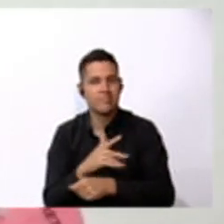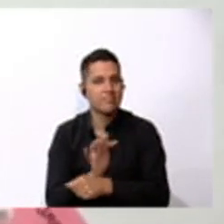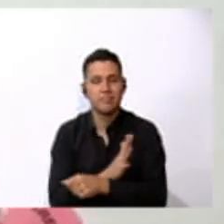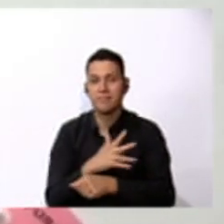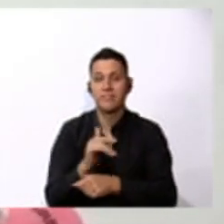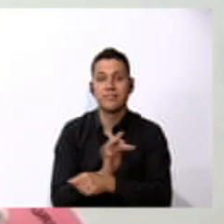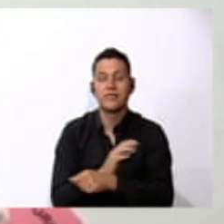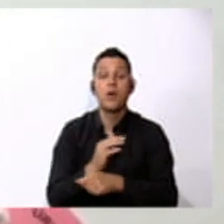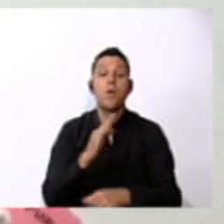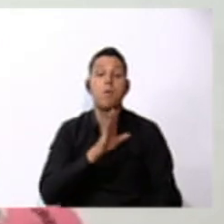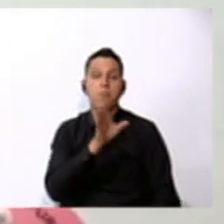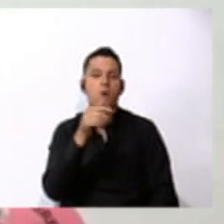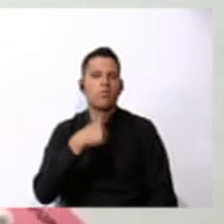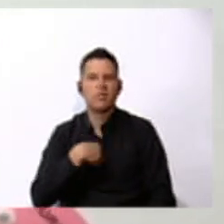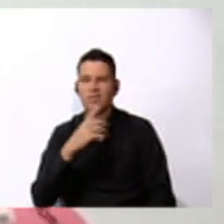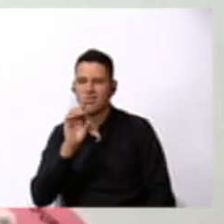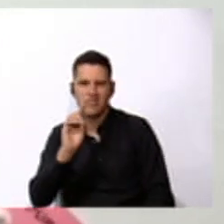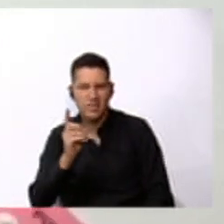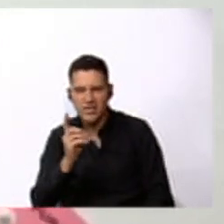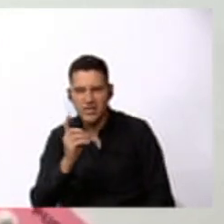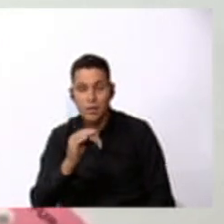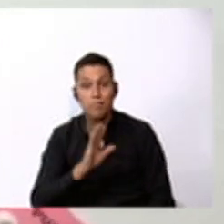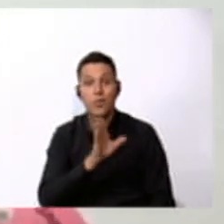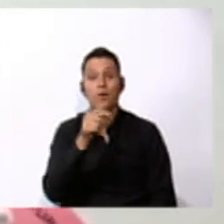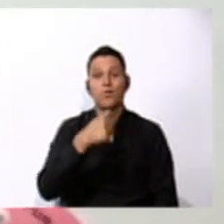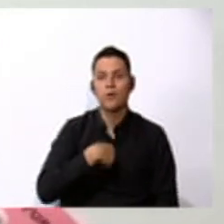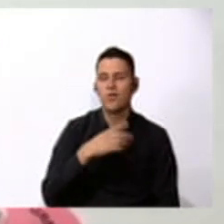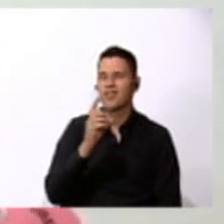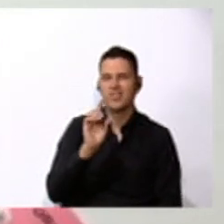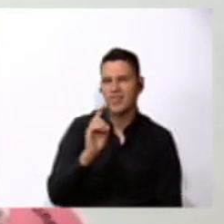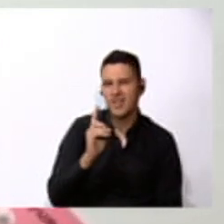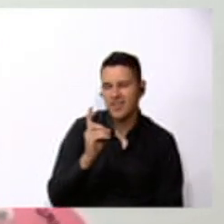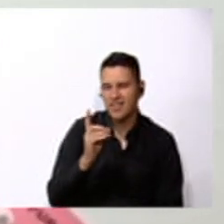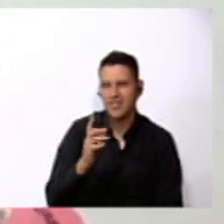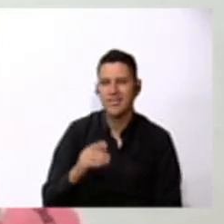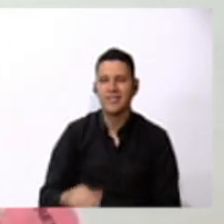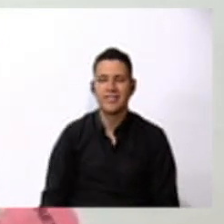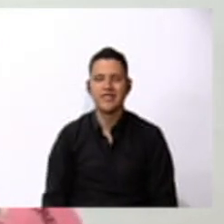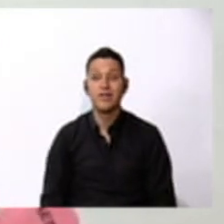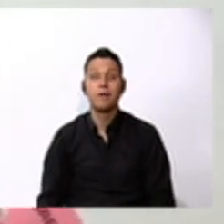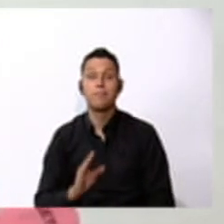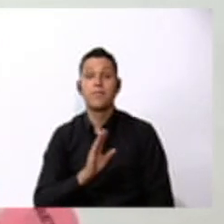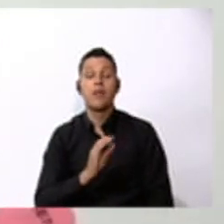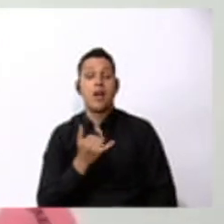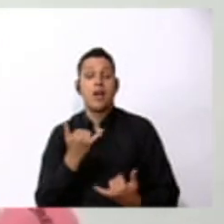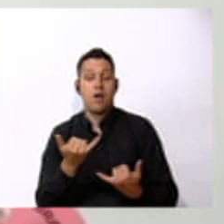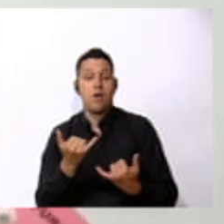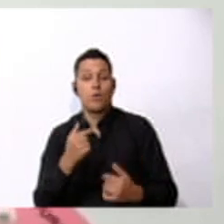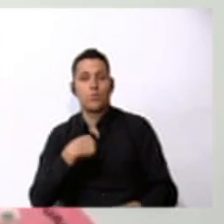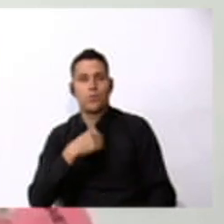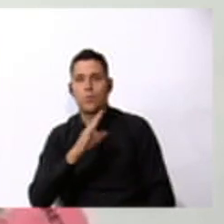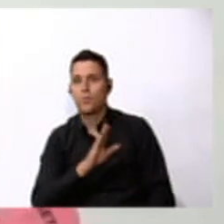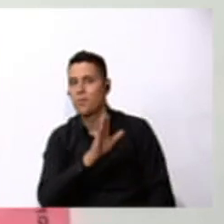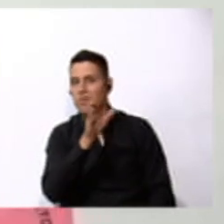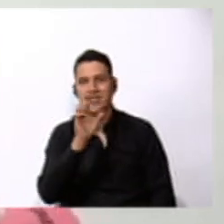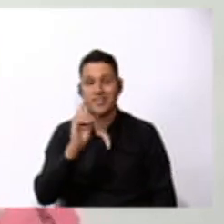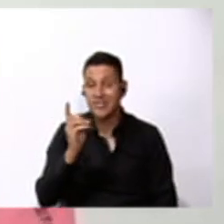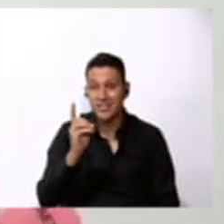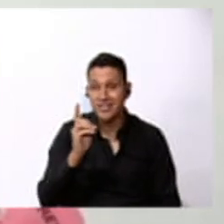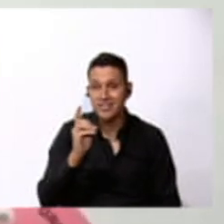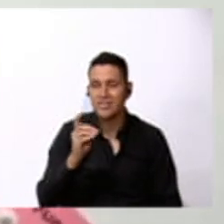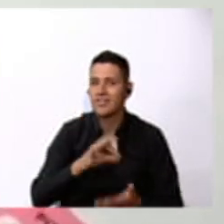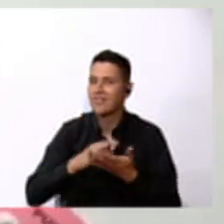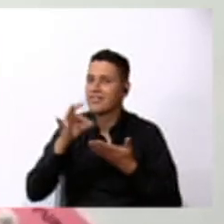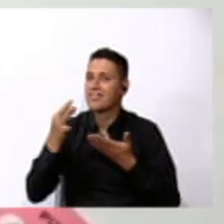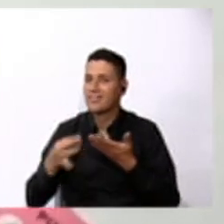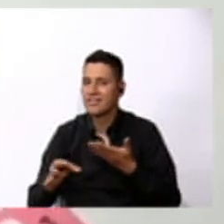Where are you going? Where are you going? Where I am going to the school.